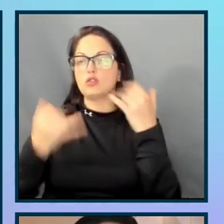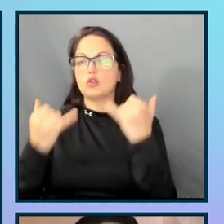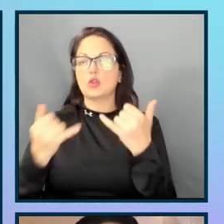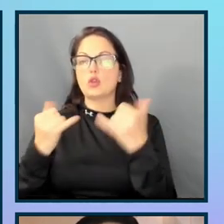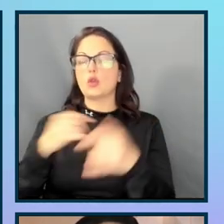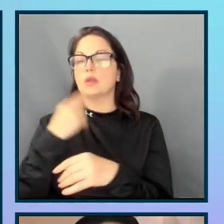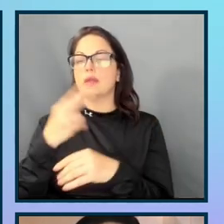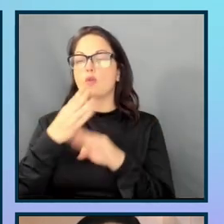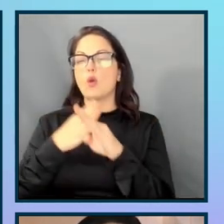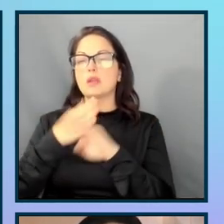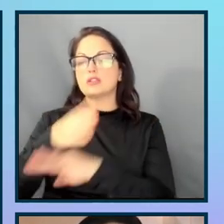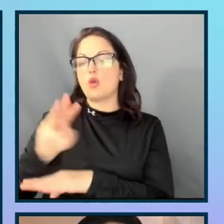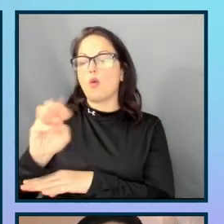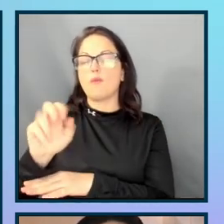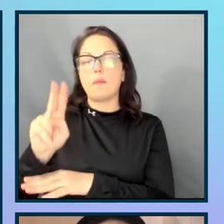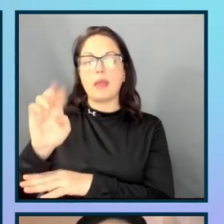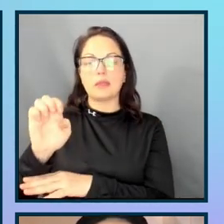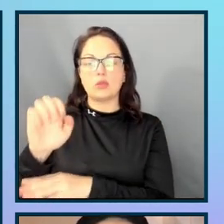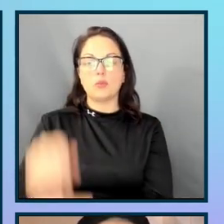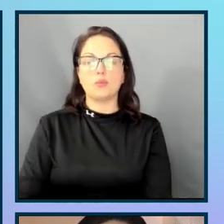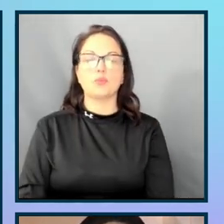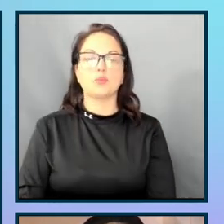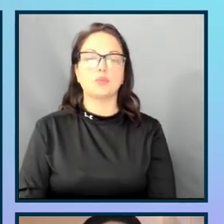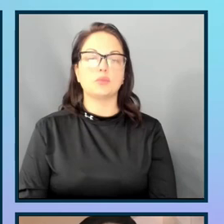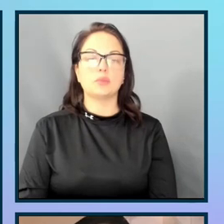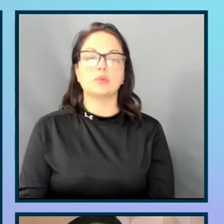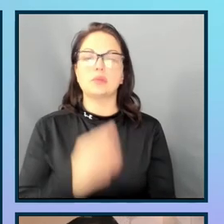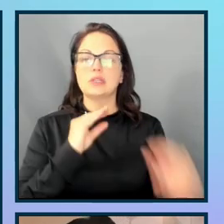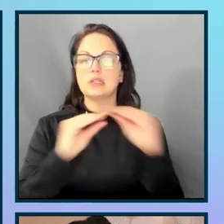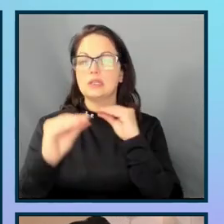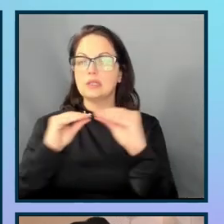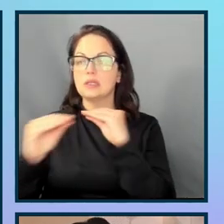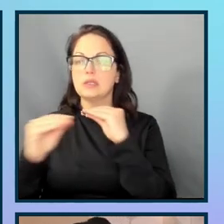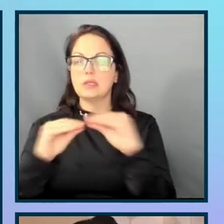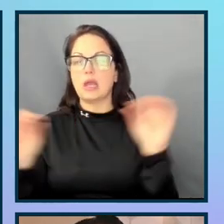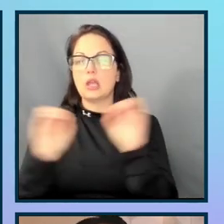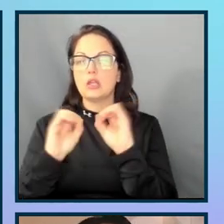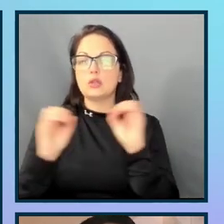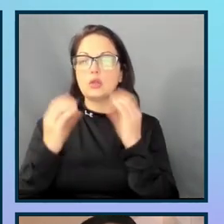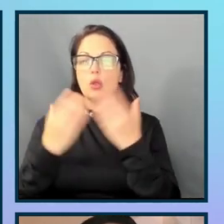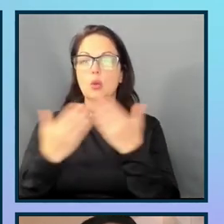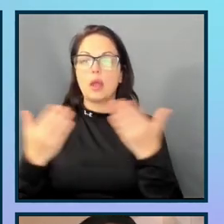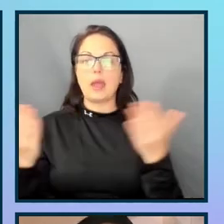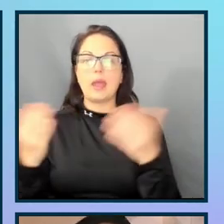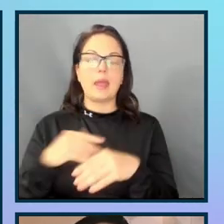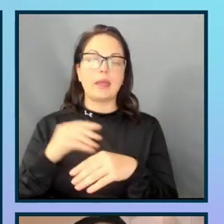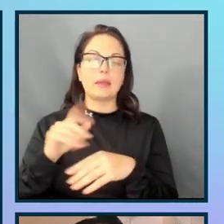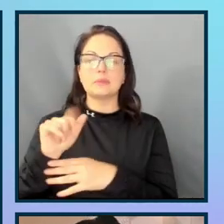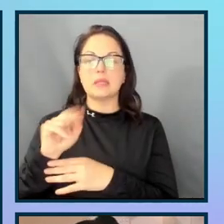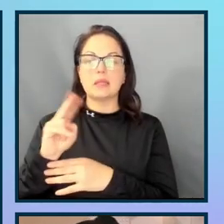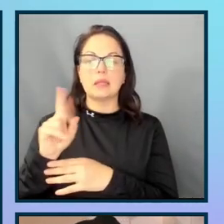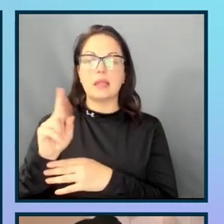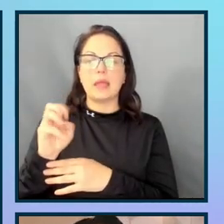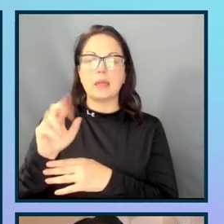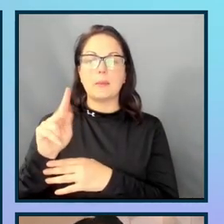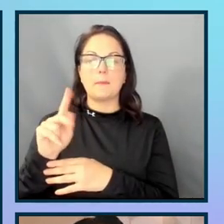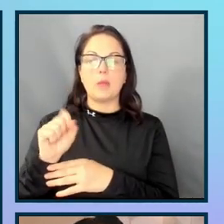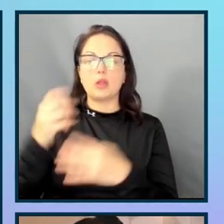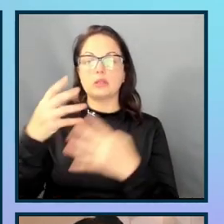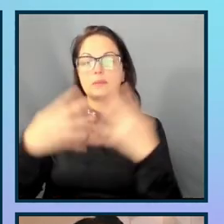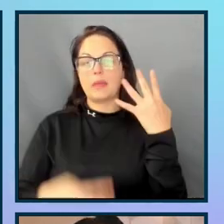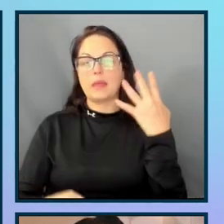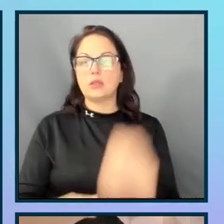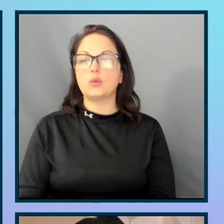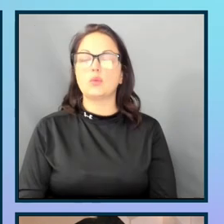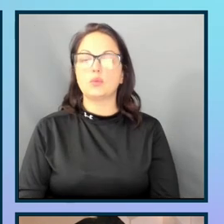This is a list closing landmarks menu. Search and detect landmarks menu. No items in landmarks menu. No items in landmarks menu.